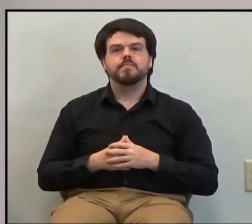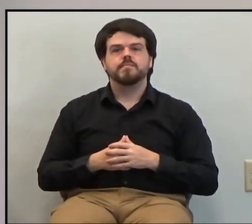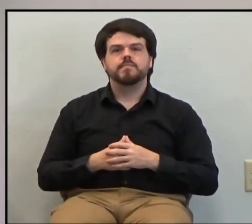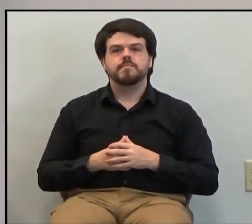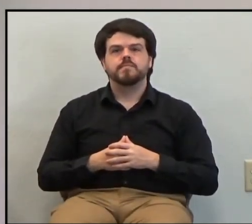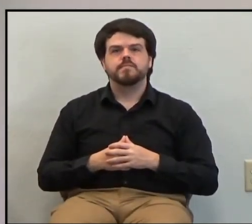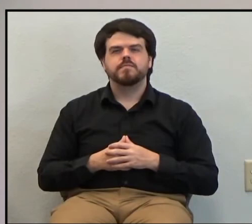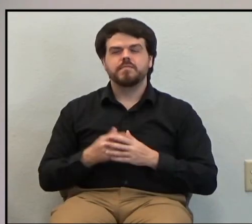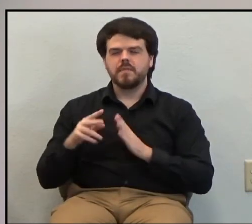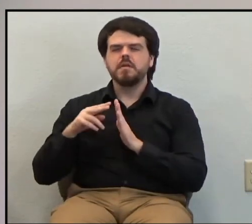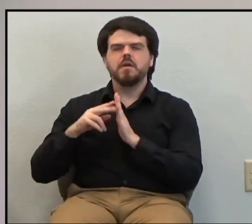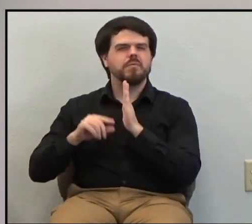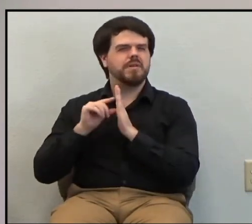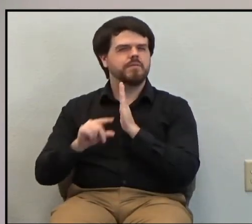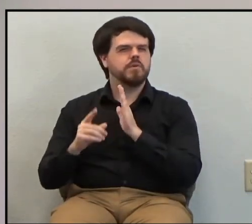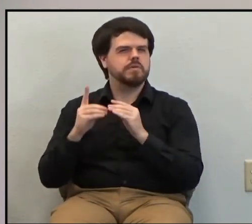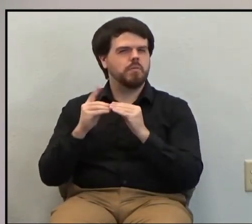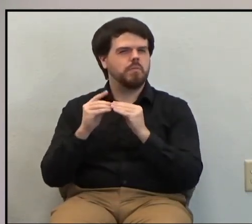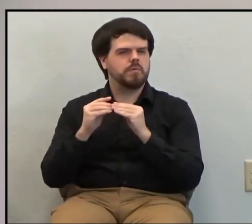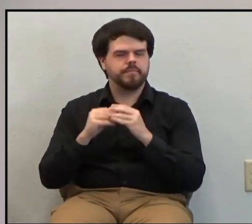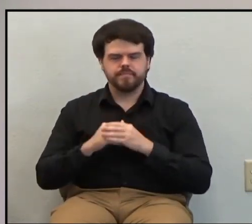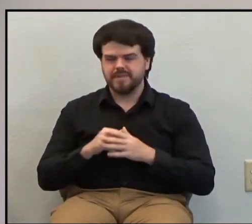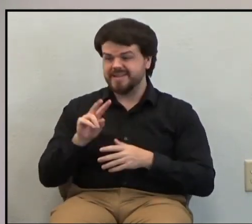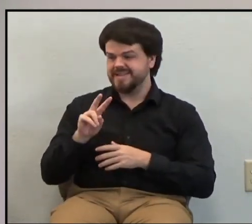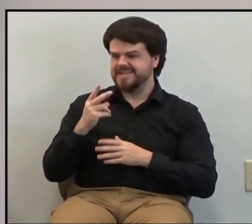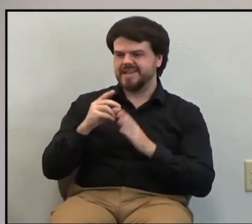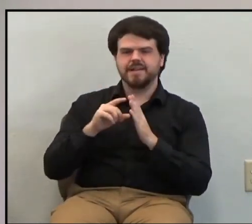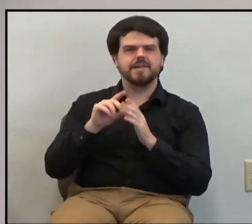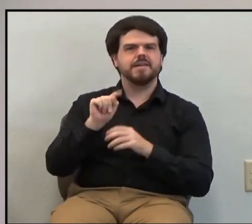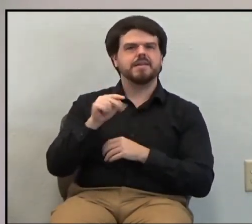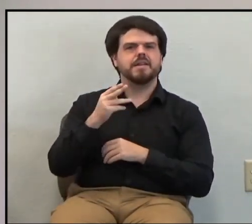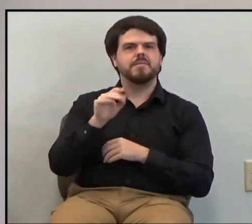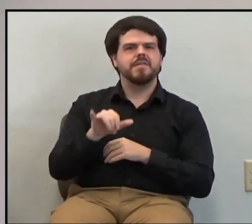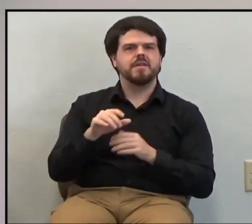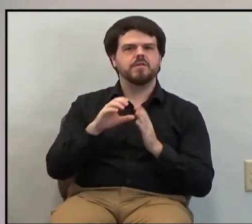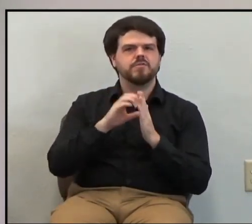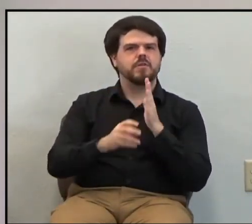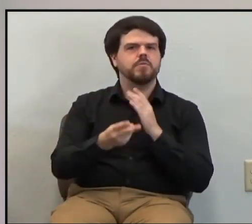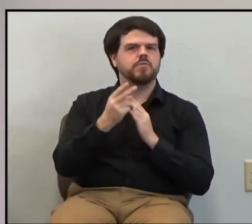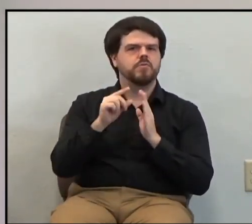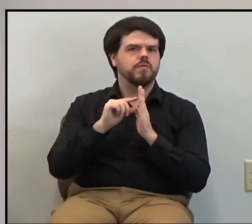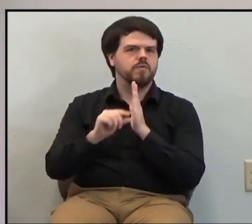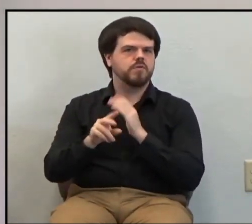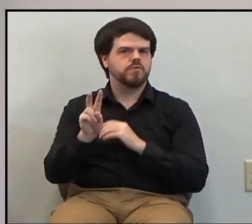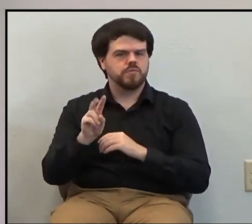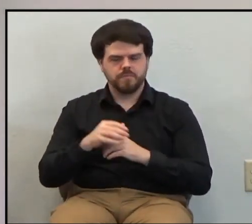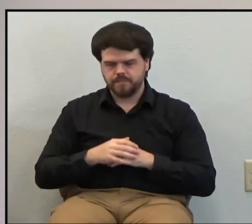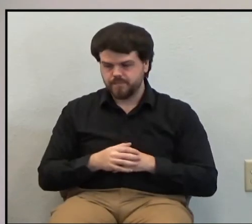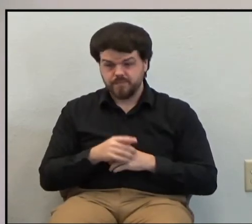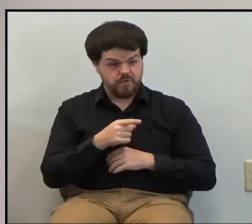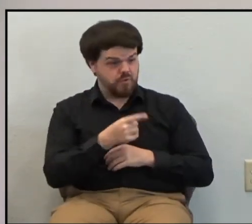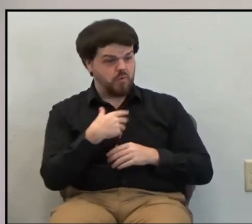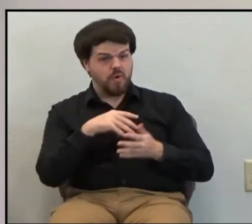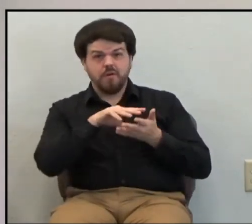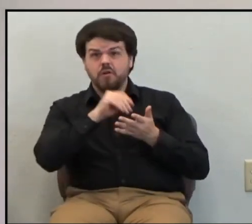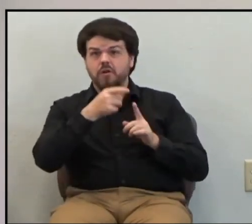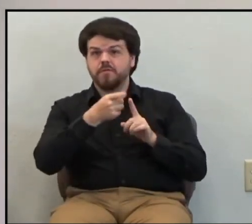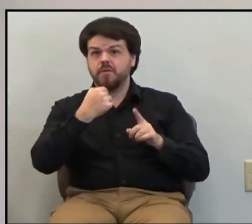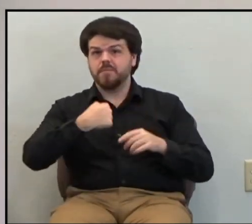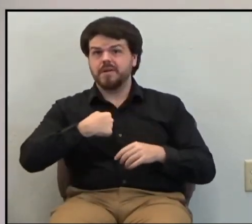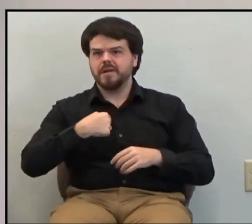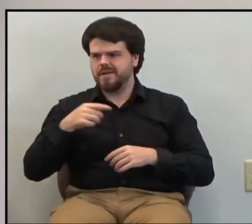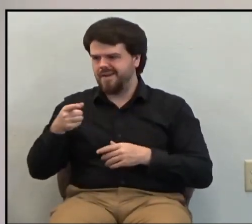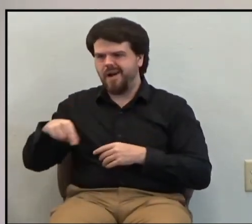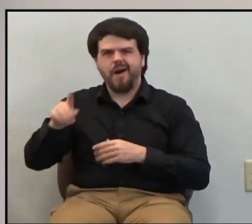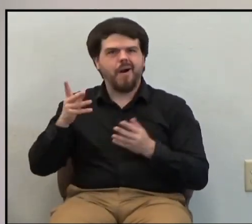I'm going to read that verse one more time. 2 Timothy 2.2 The things you have heard from me in the presence of